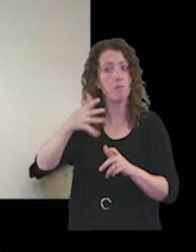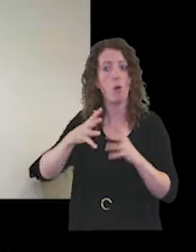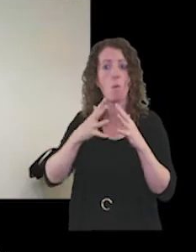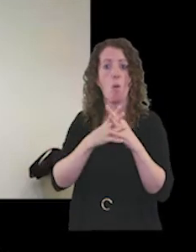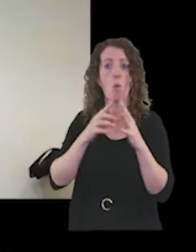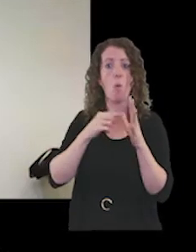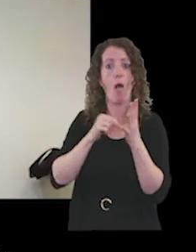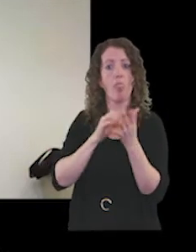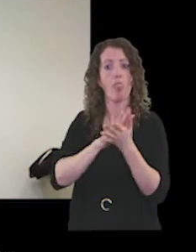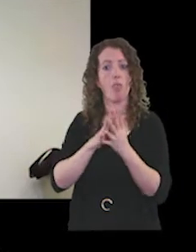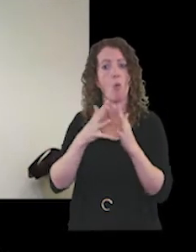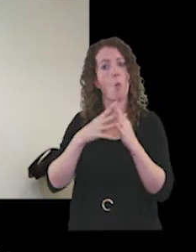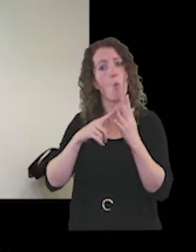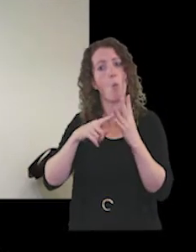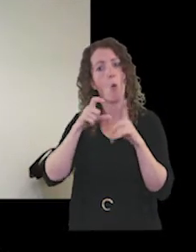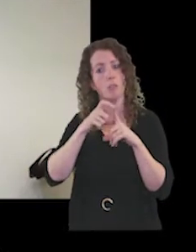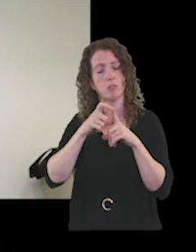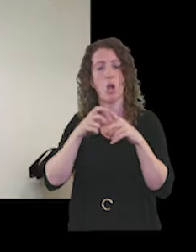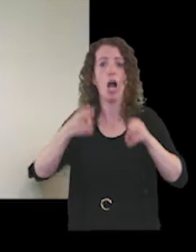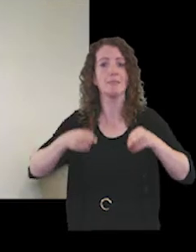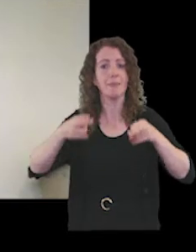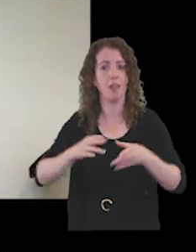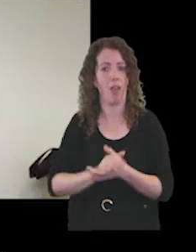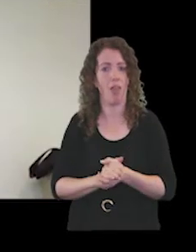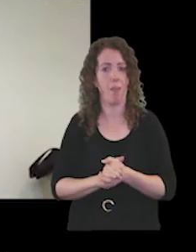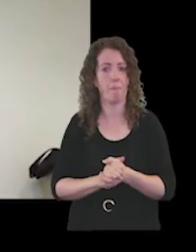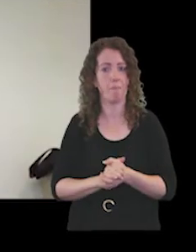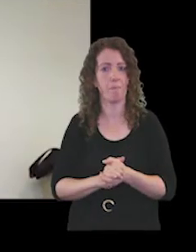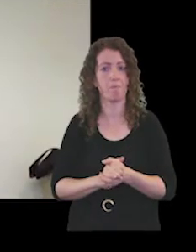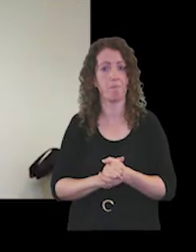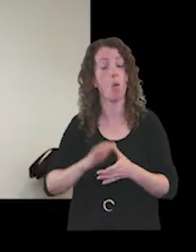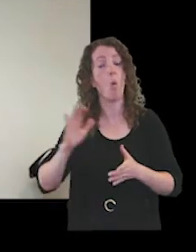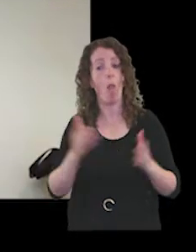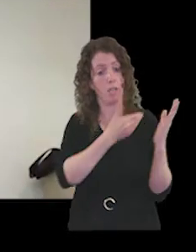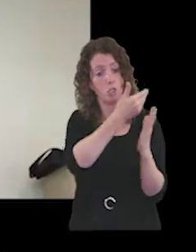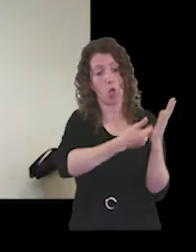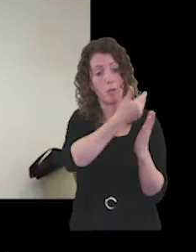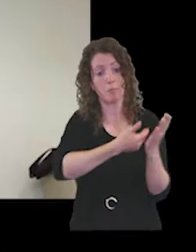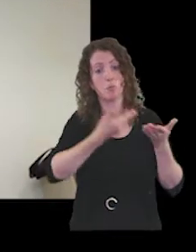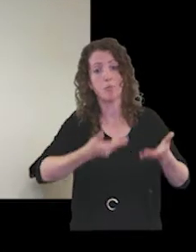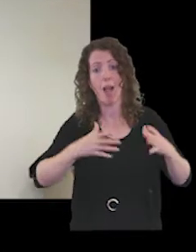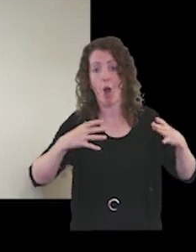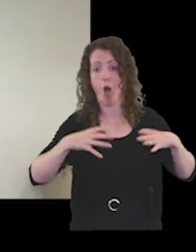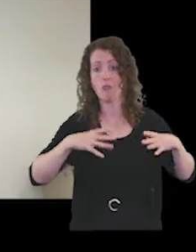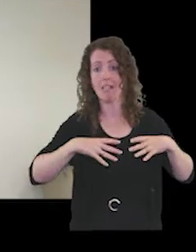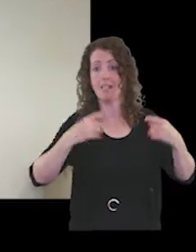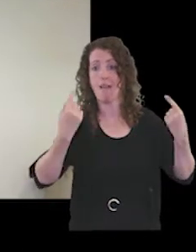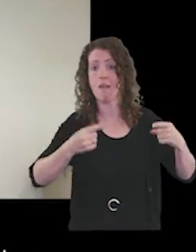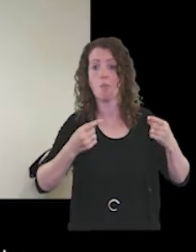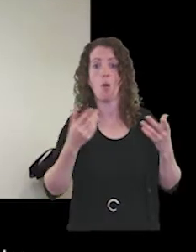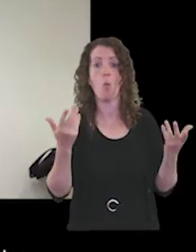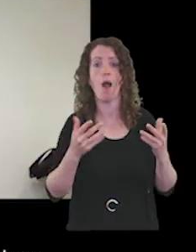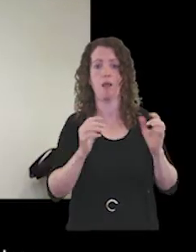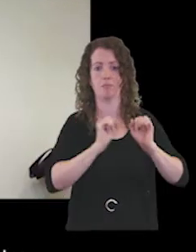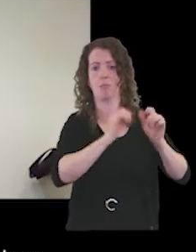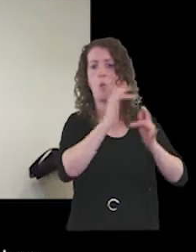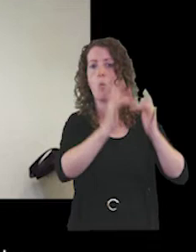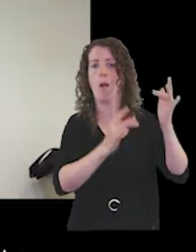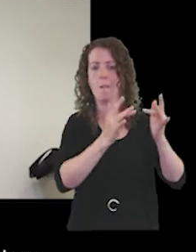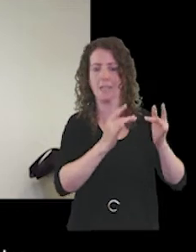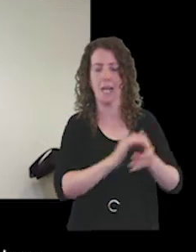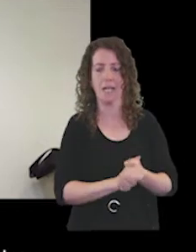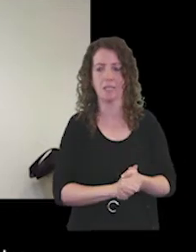All of the documents we're talking about today during the meeting are already available on our website and the slide,